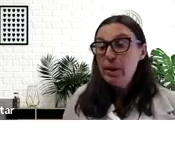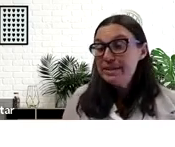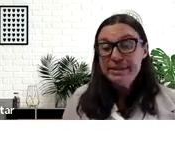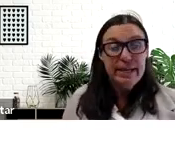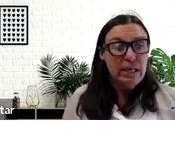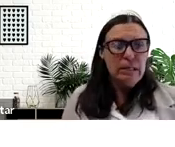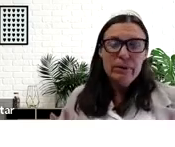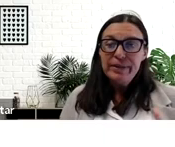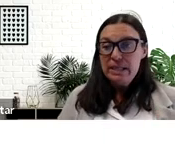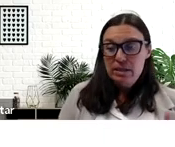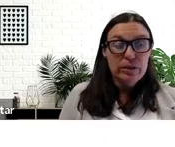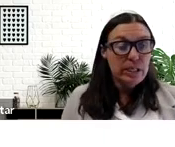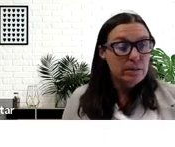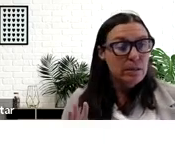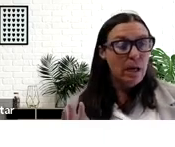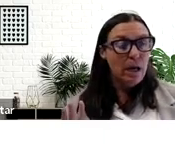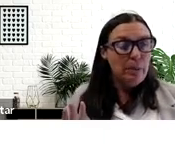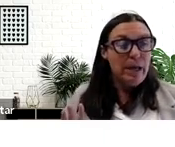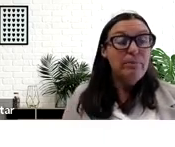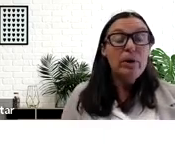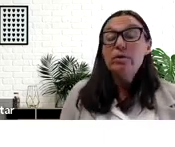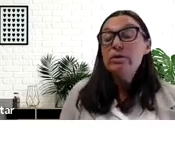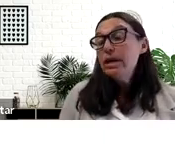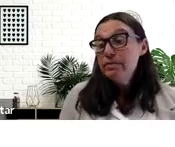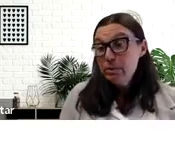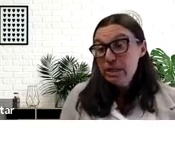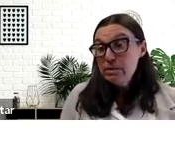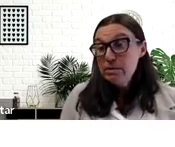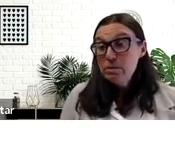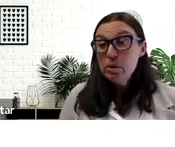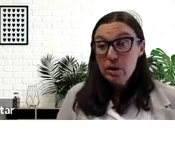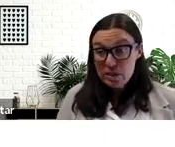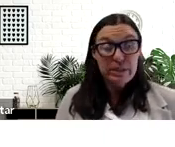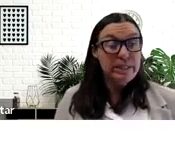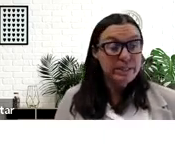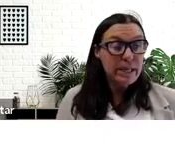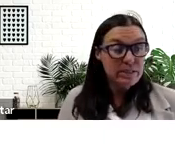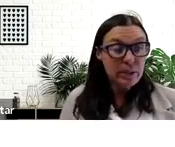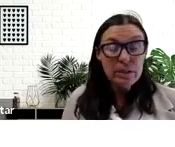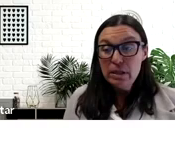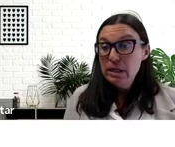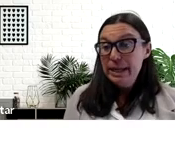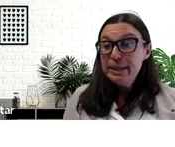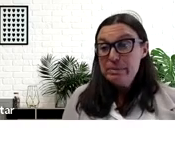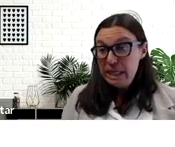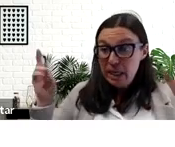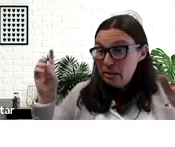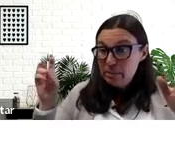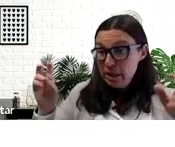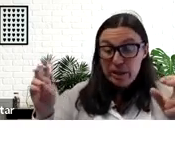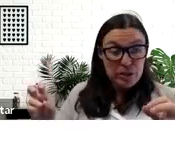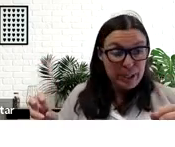came to the US around the 1830s. And both of their families were ultimately successful in